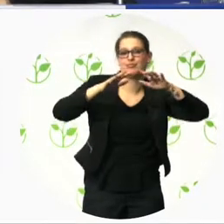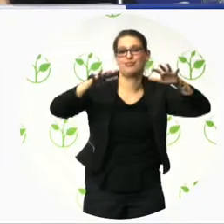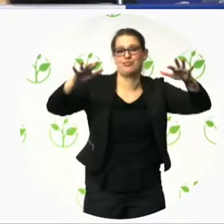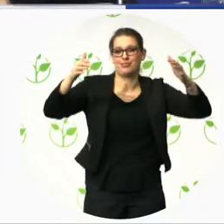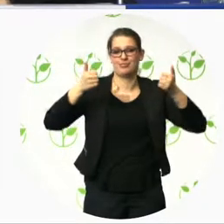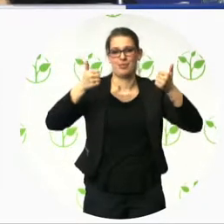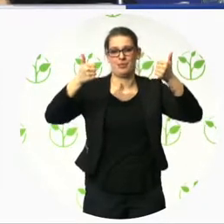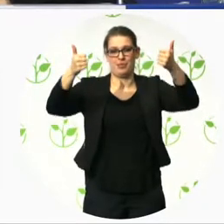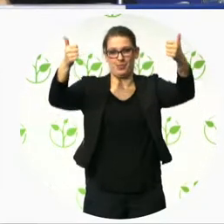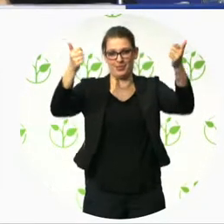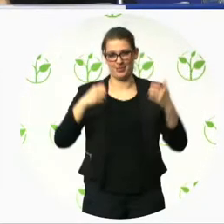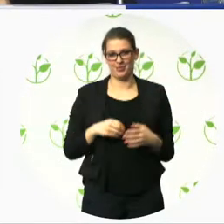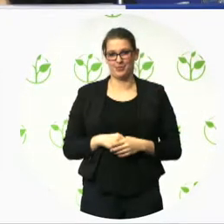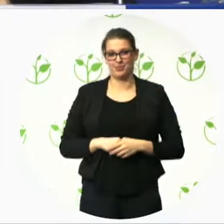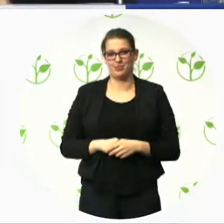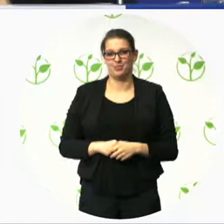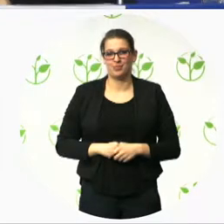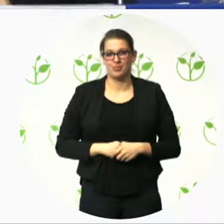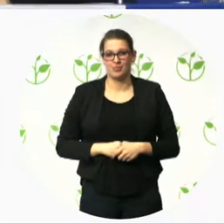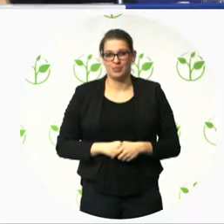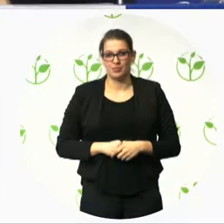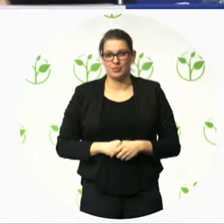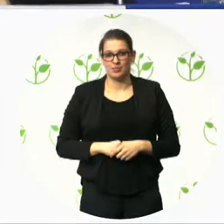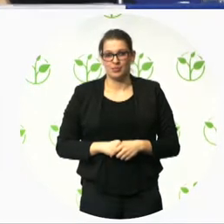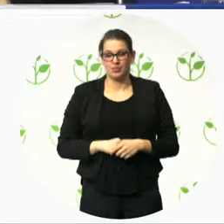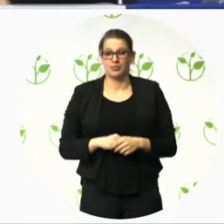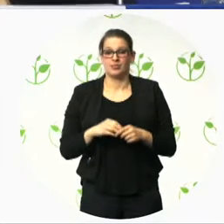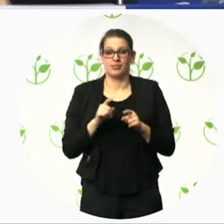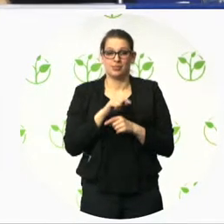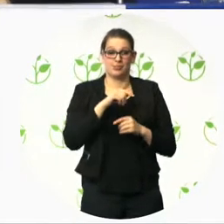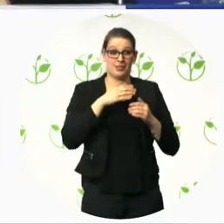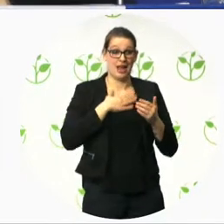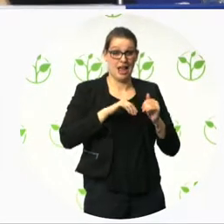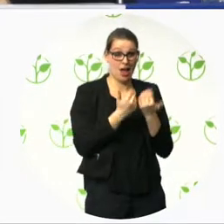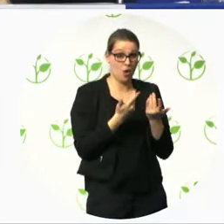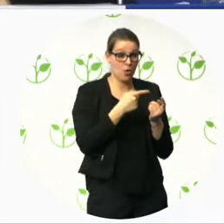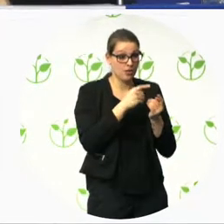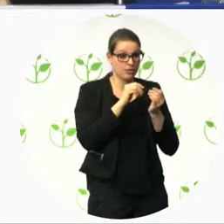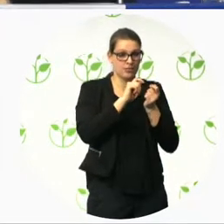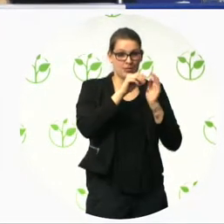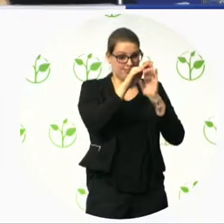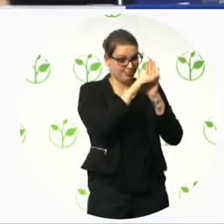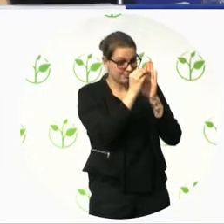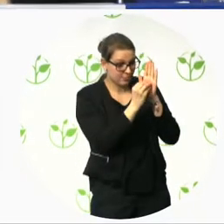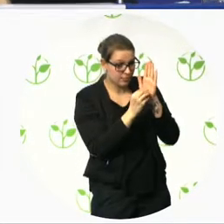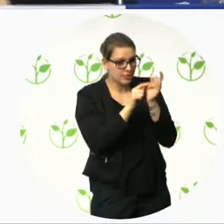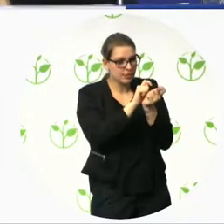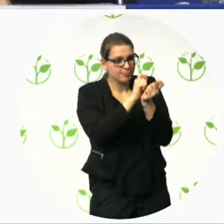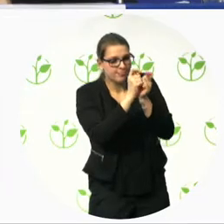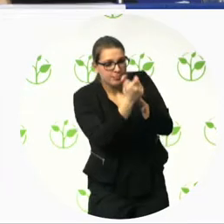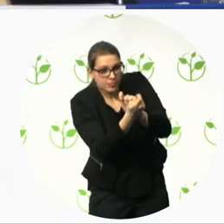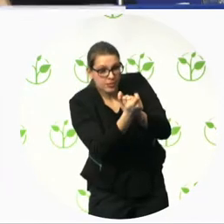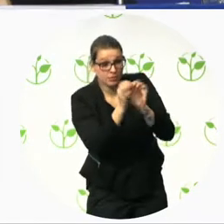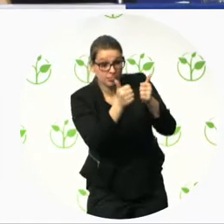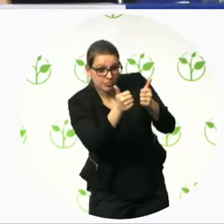feedback to the public sector bodies on the status of their websites and mobile apps. An